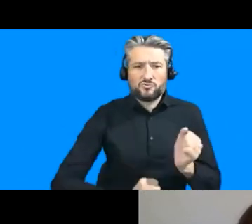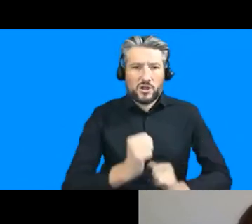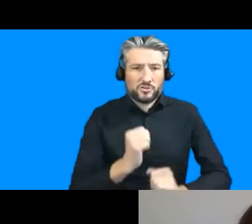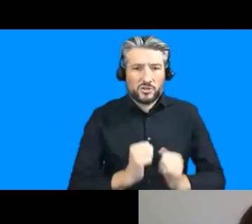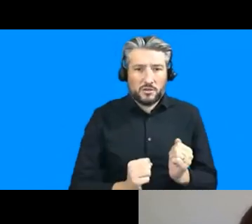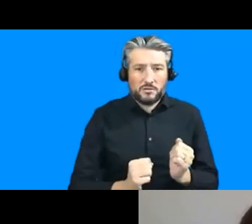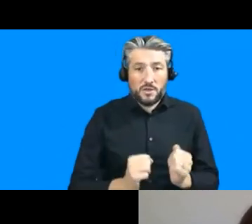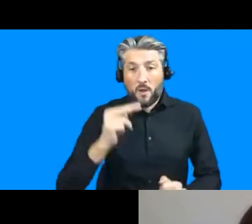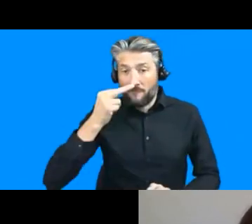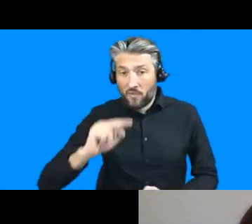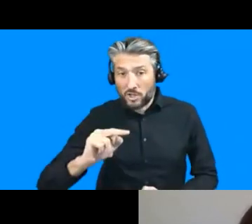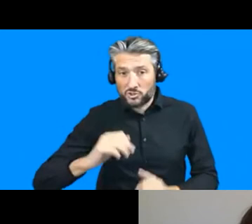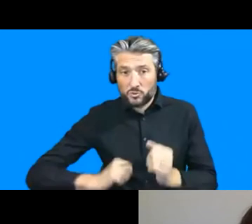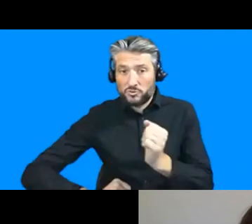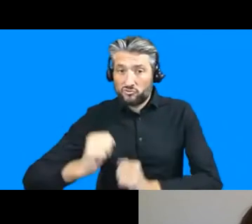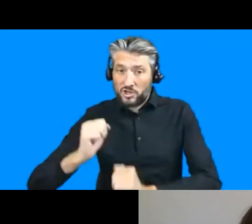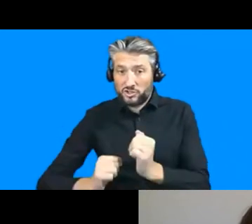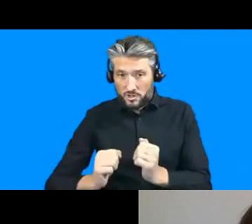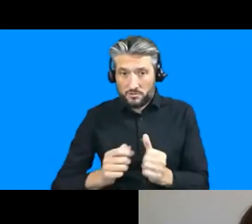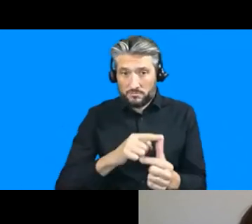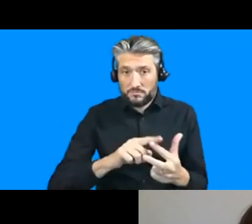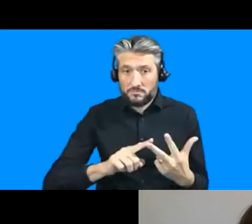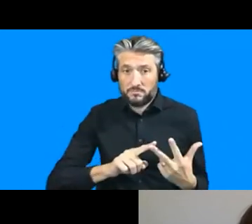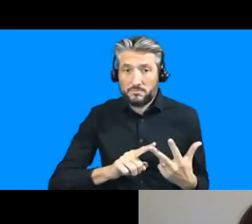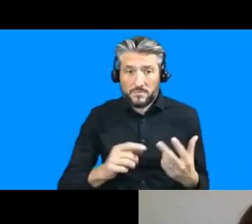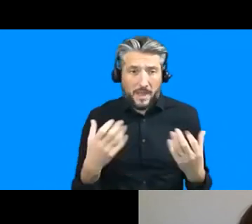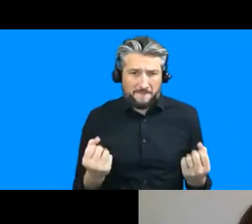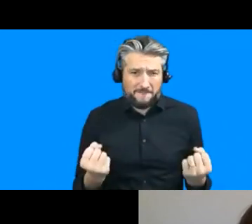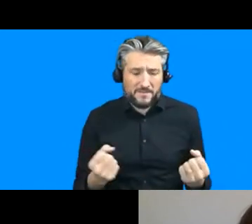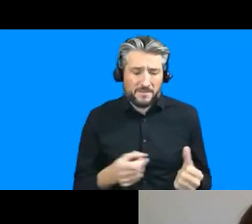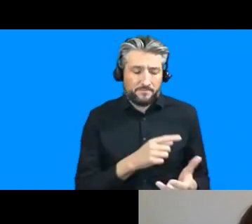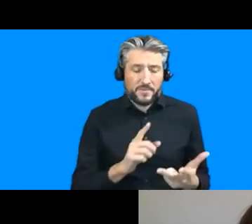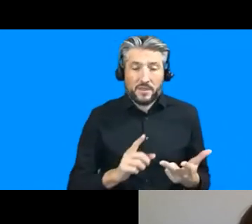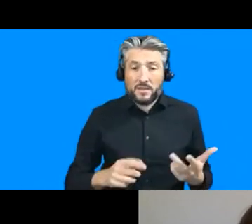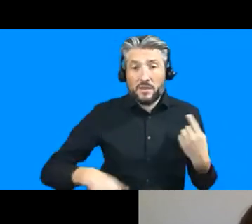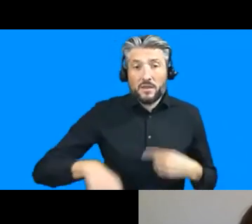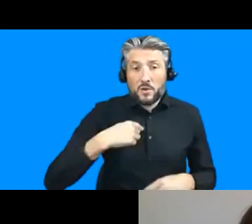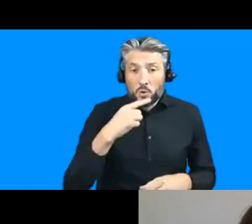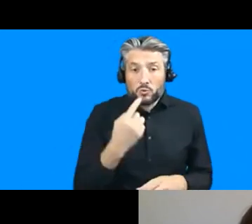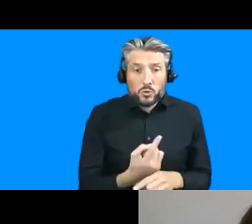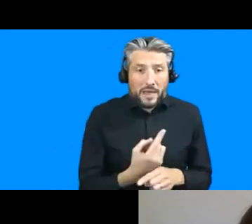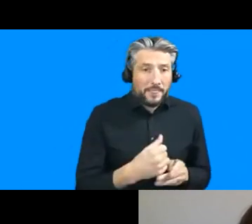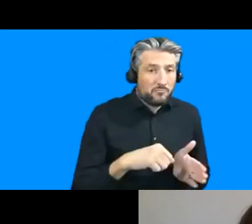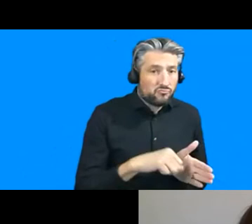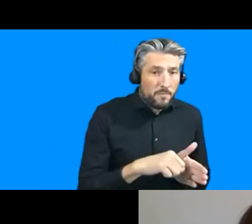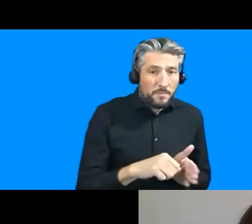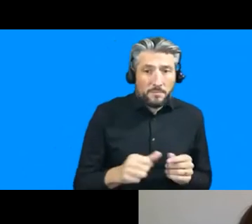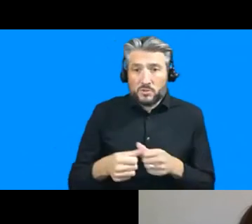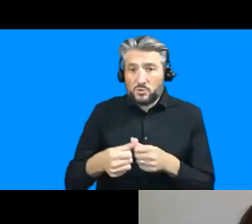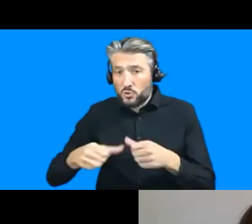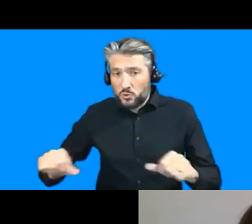um and we've been talking about both problems and solutions as being very far from just technical